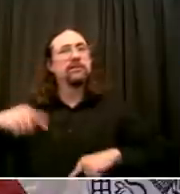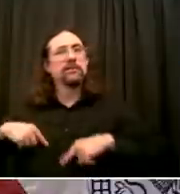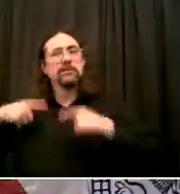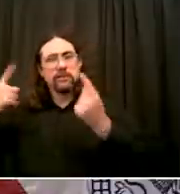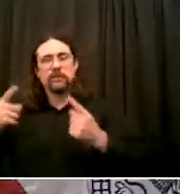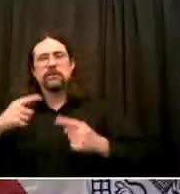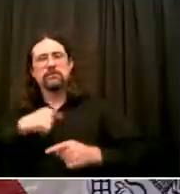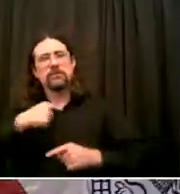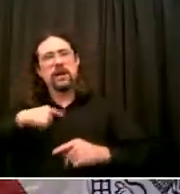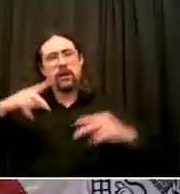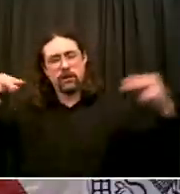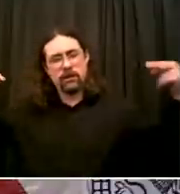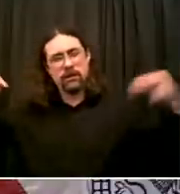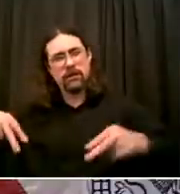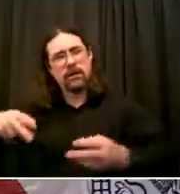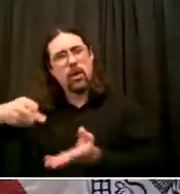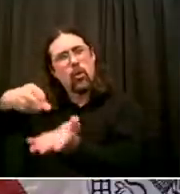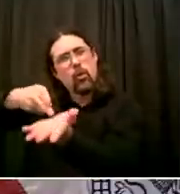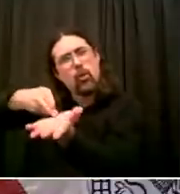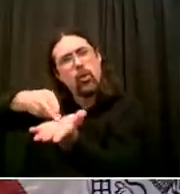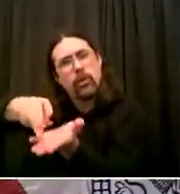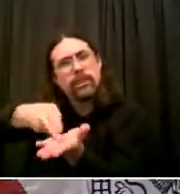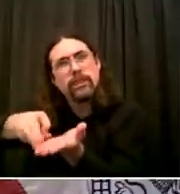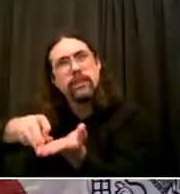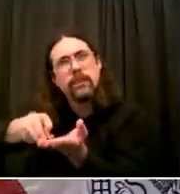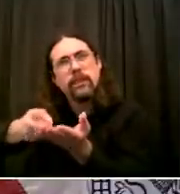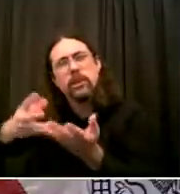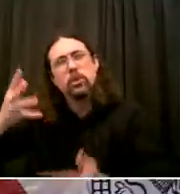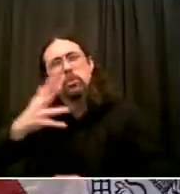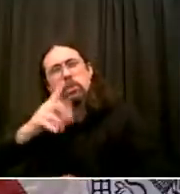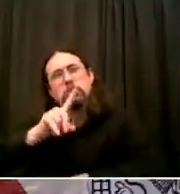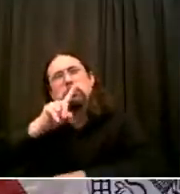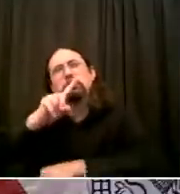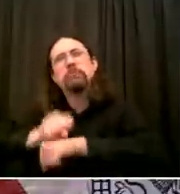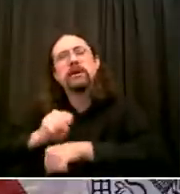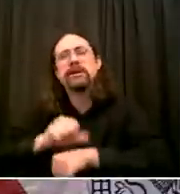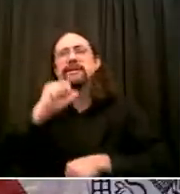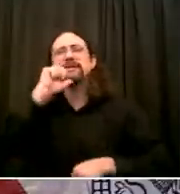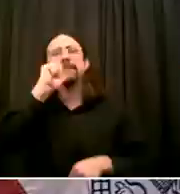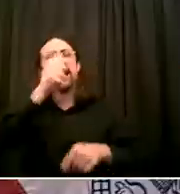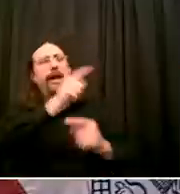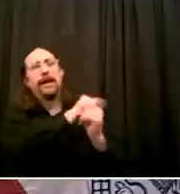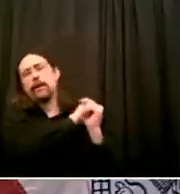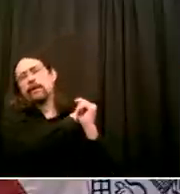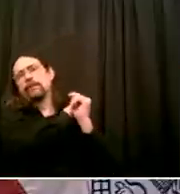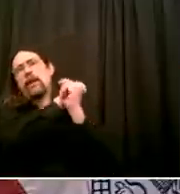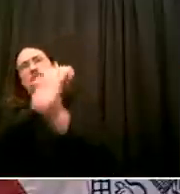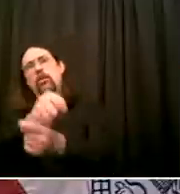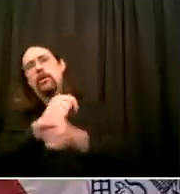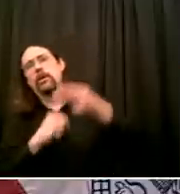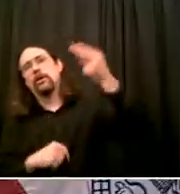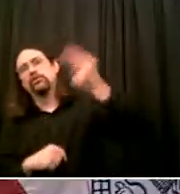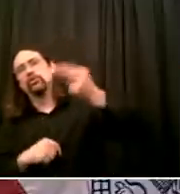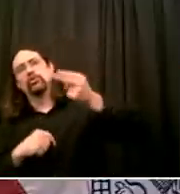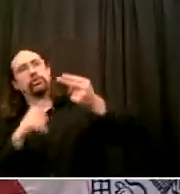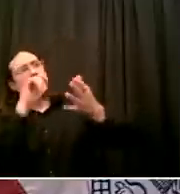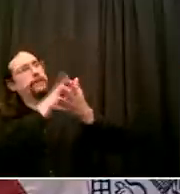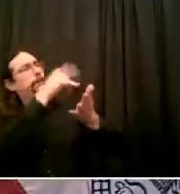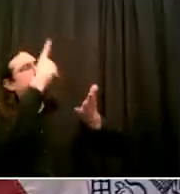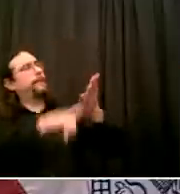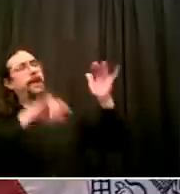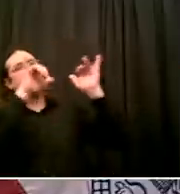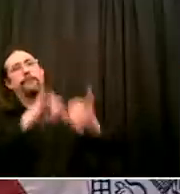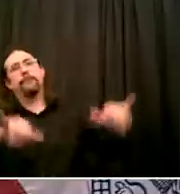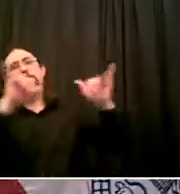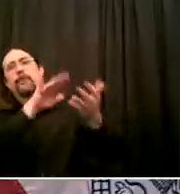to work structurally to address the falsehoods and the pain and the injustice We know from